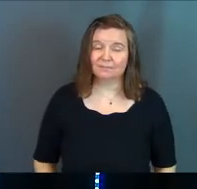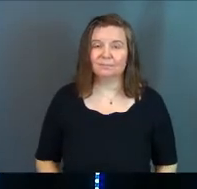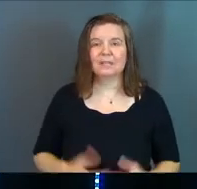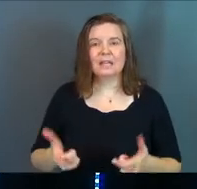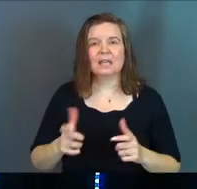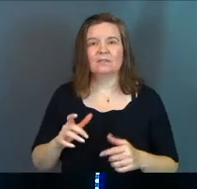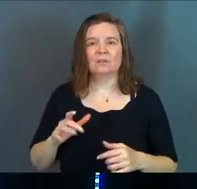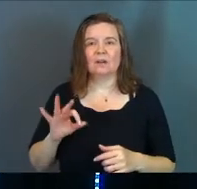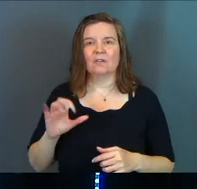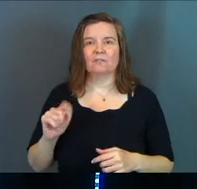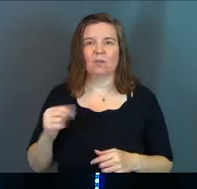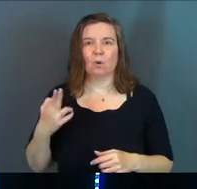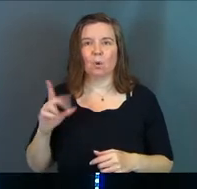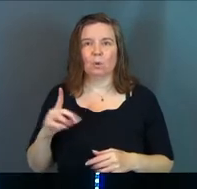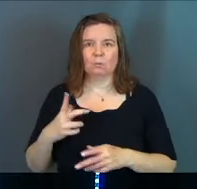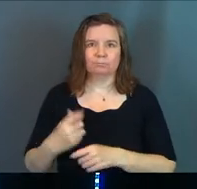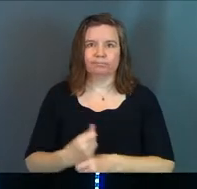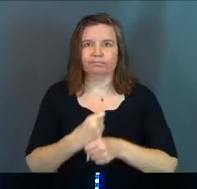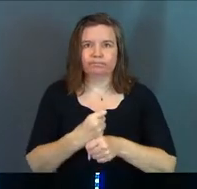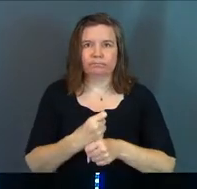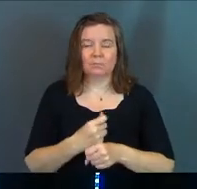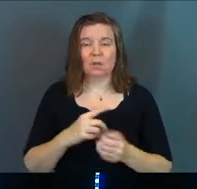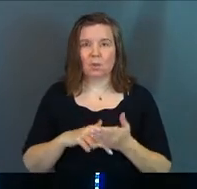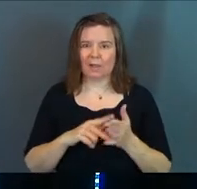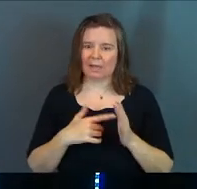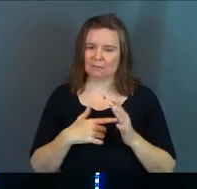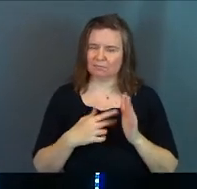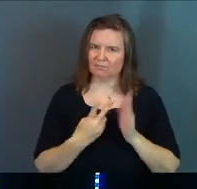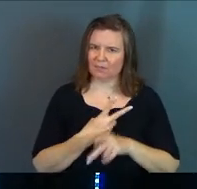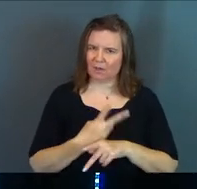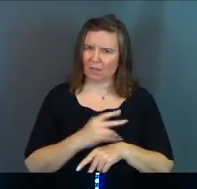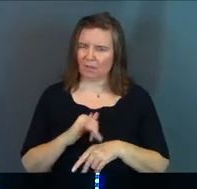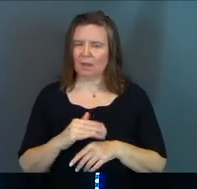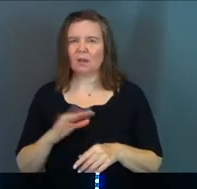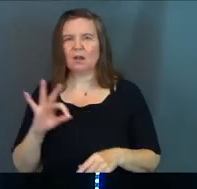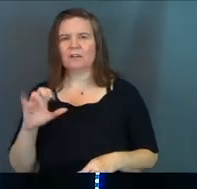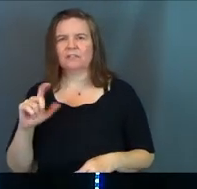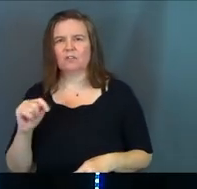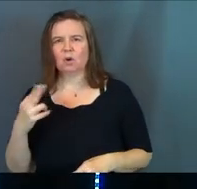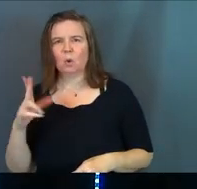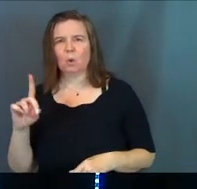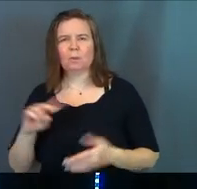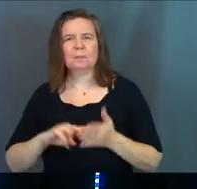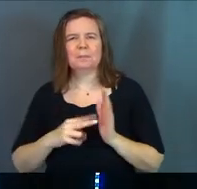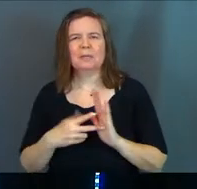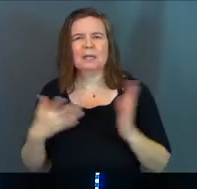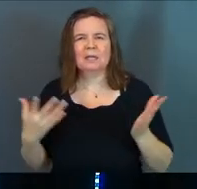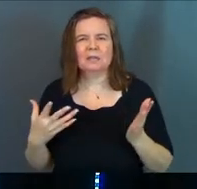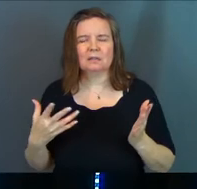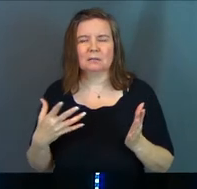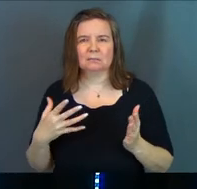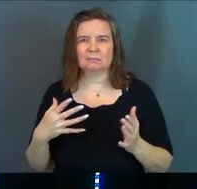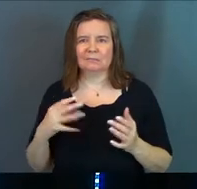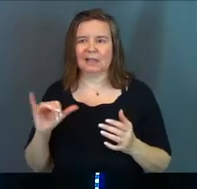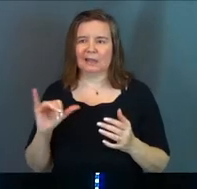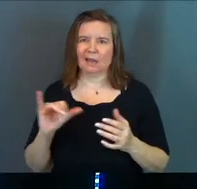Gives a foothold to the devil. So let's unpack that for a second. That's a picture. What's a foothold? A foothold is like, it's like a